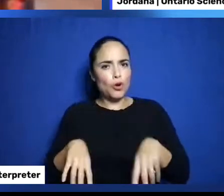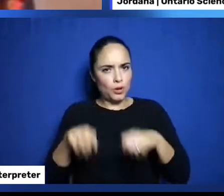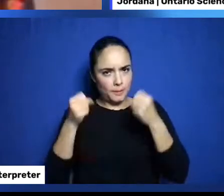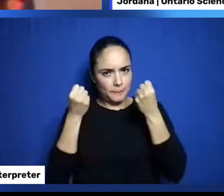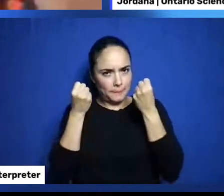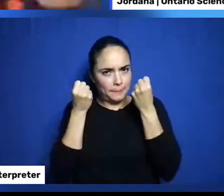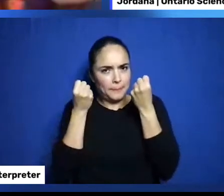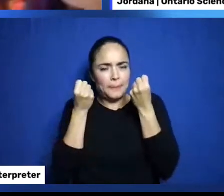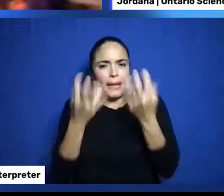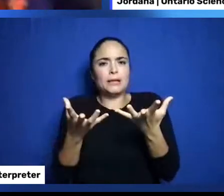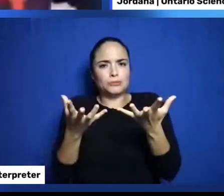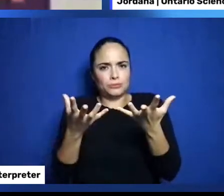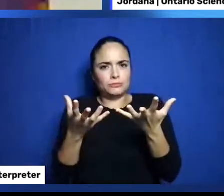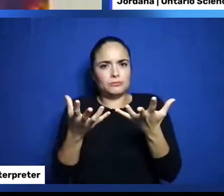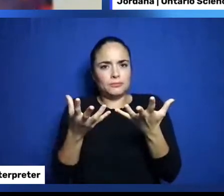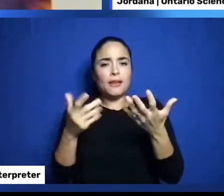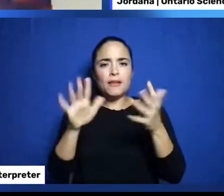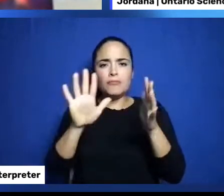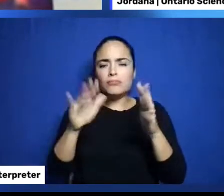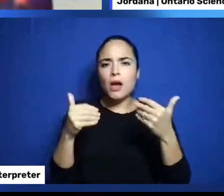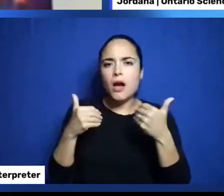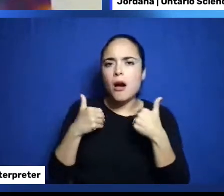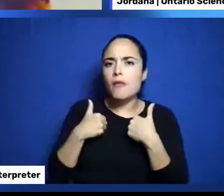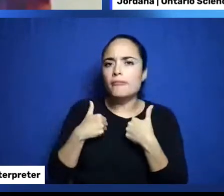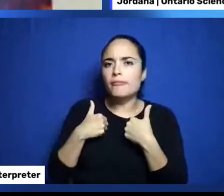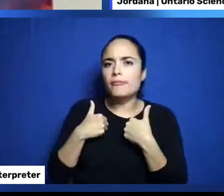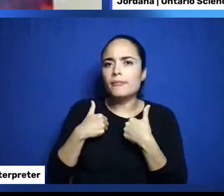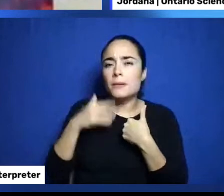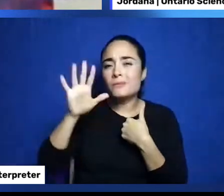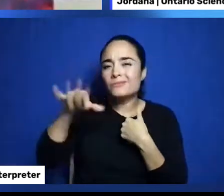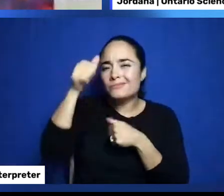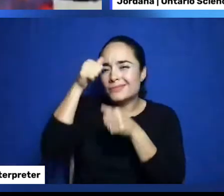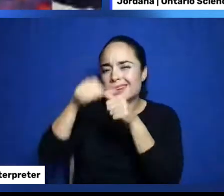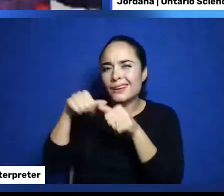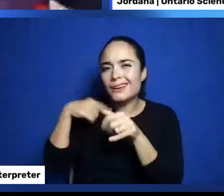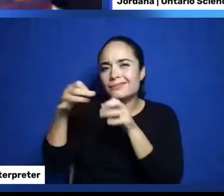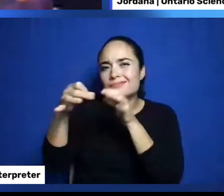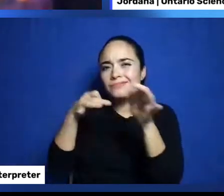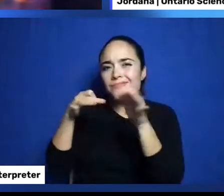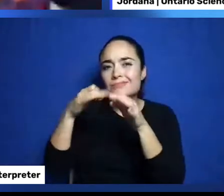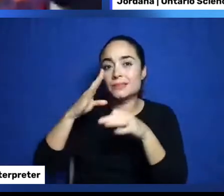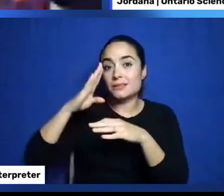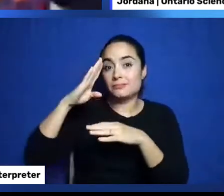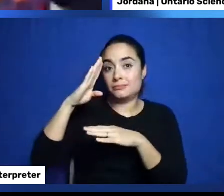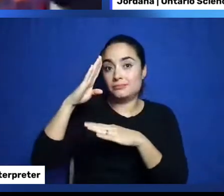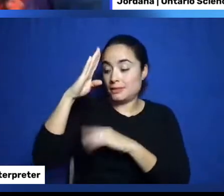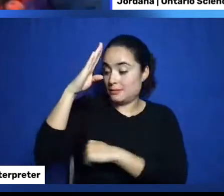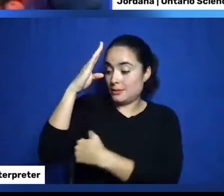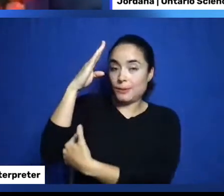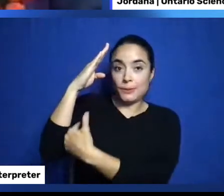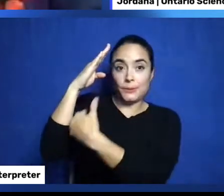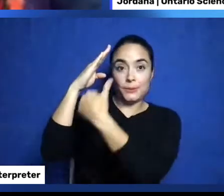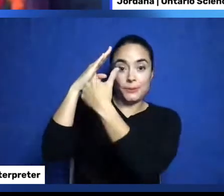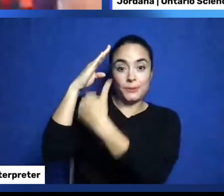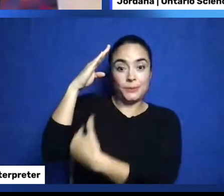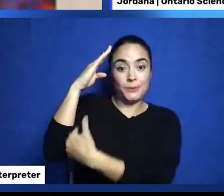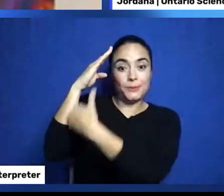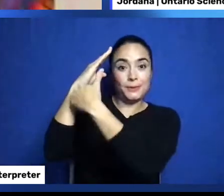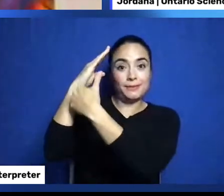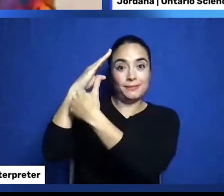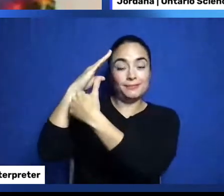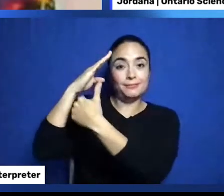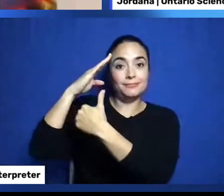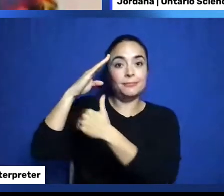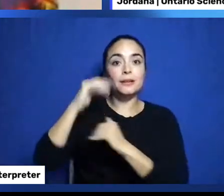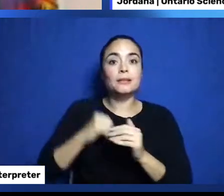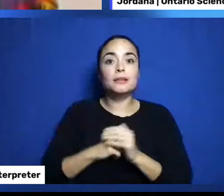on the inside. have that extra layer of canvas. That doesn't let the air directly in. It has to go up the wall. Well. You can